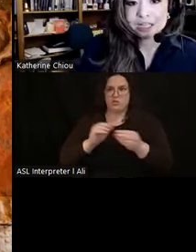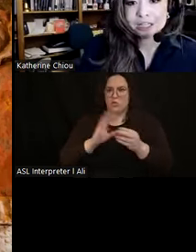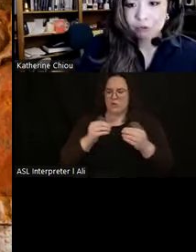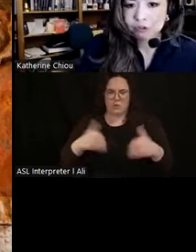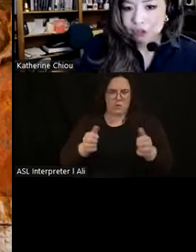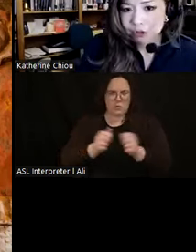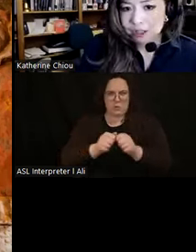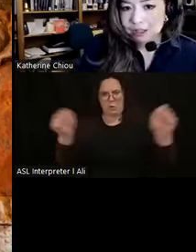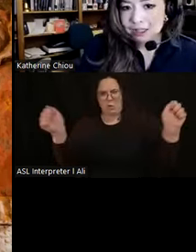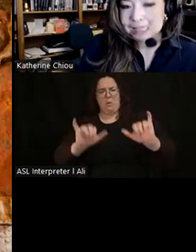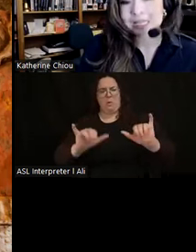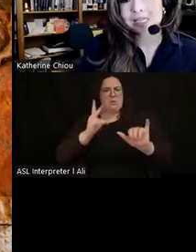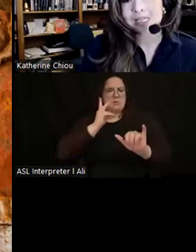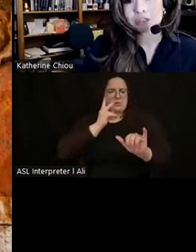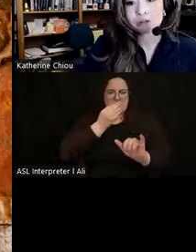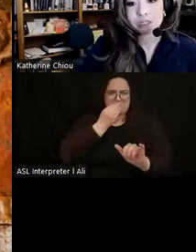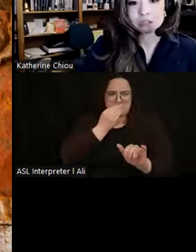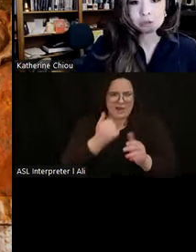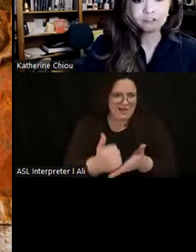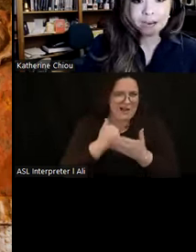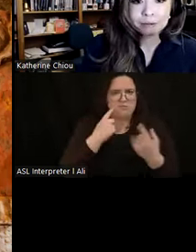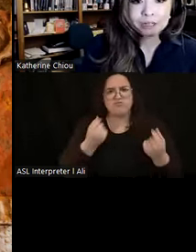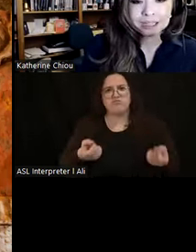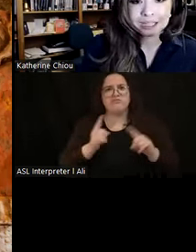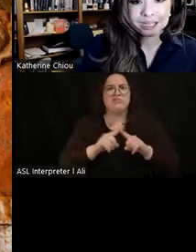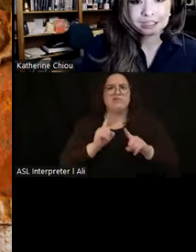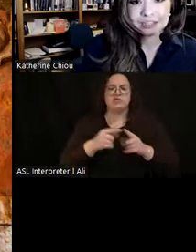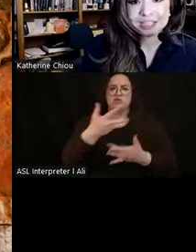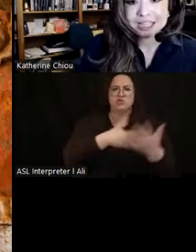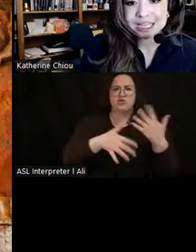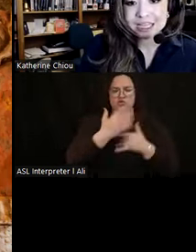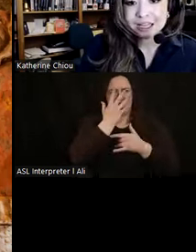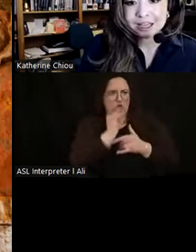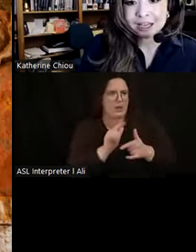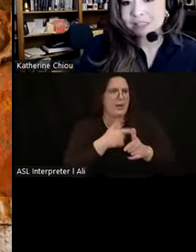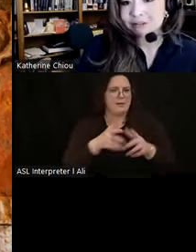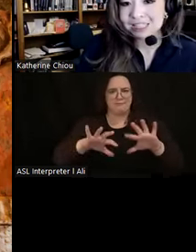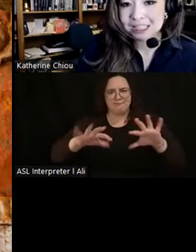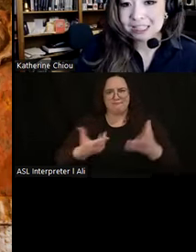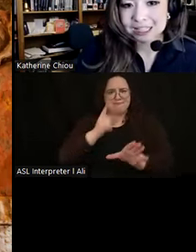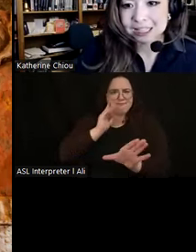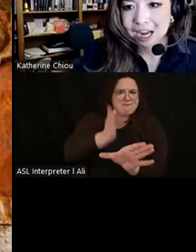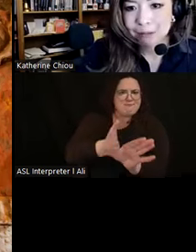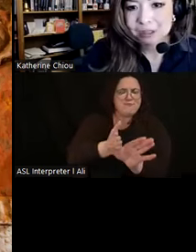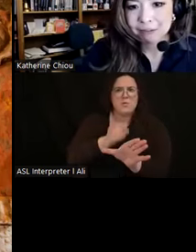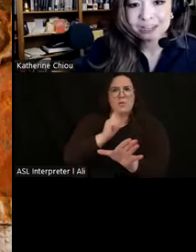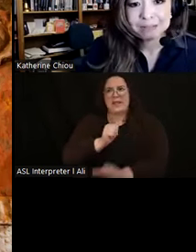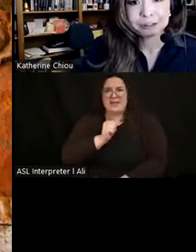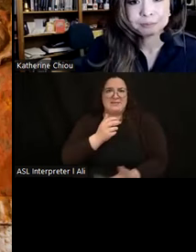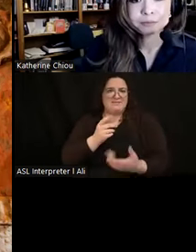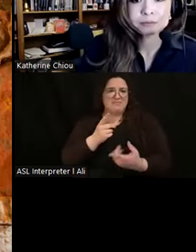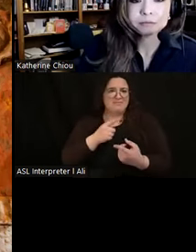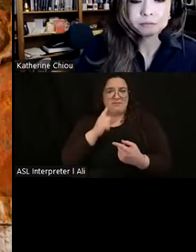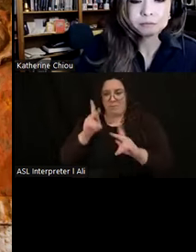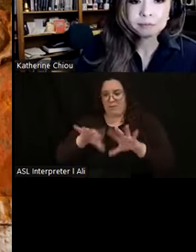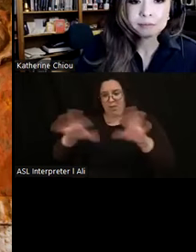revealing through food, insights into the social fabric, the collective psyche, and really resilience in times of upheaval.